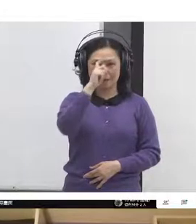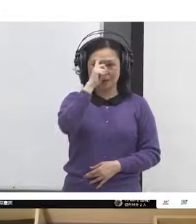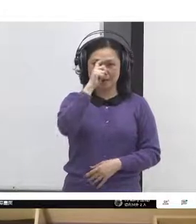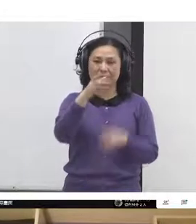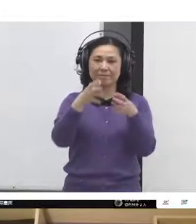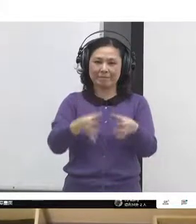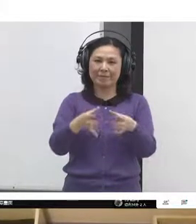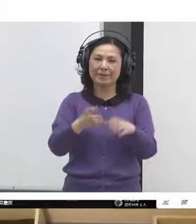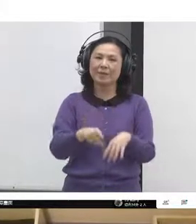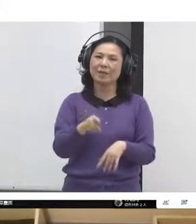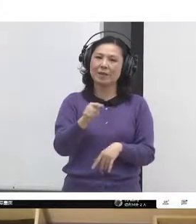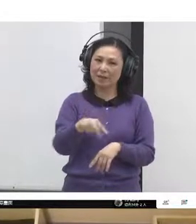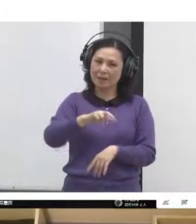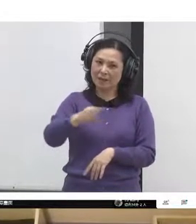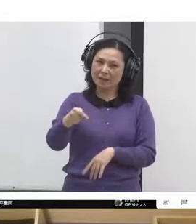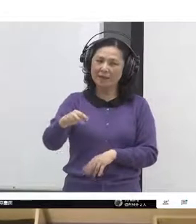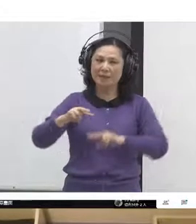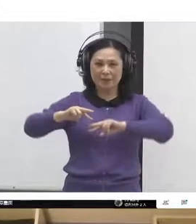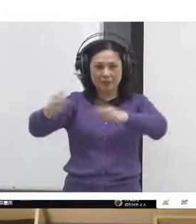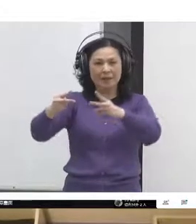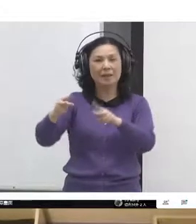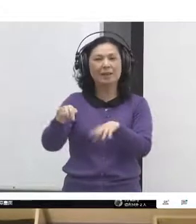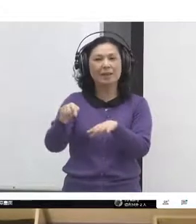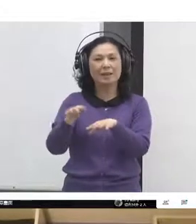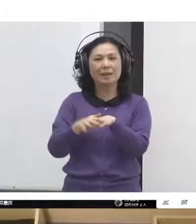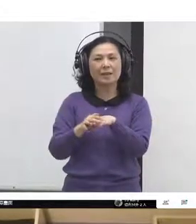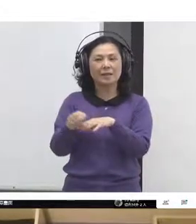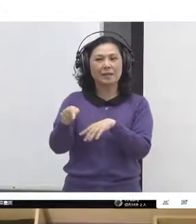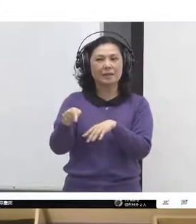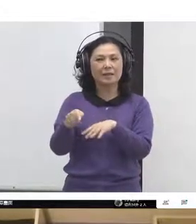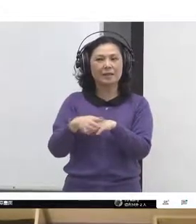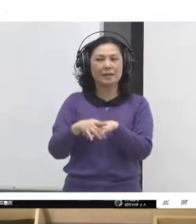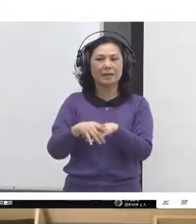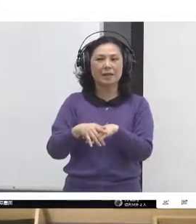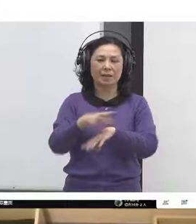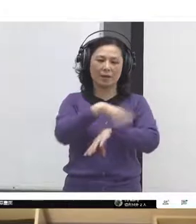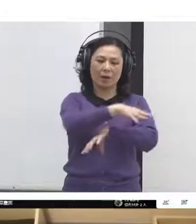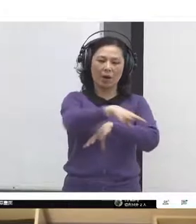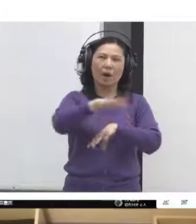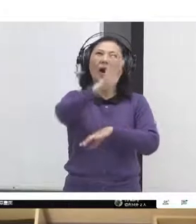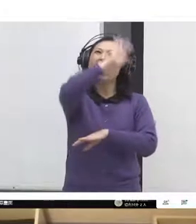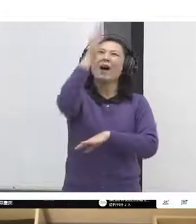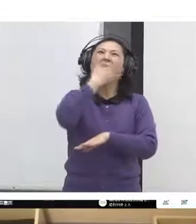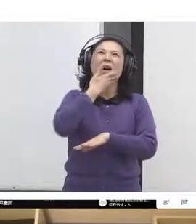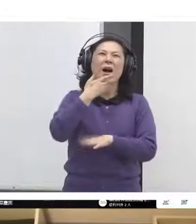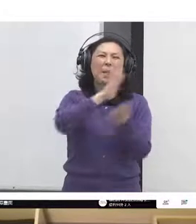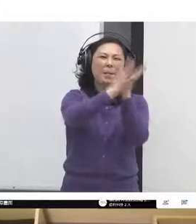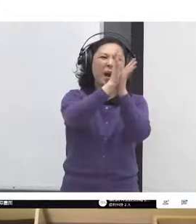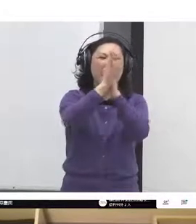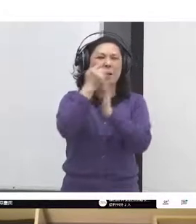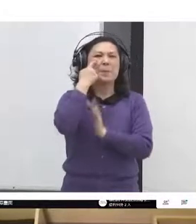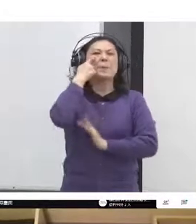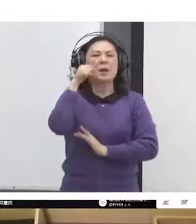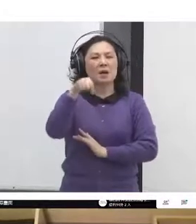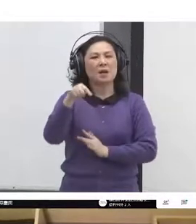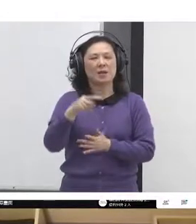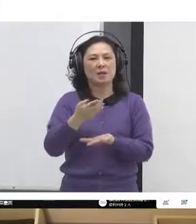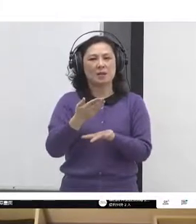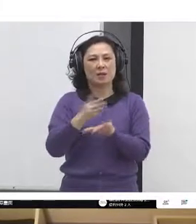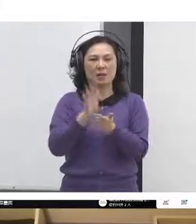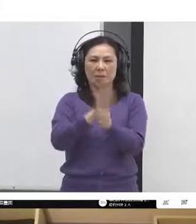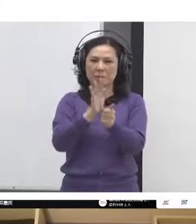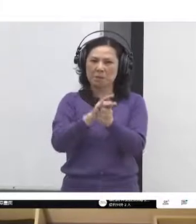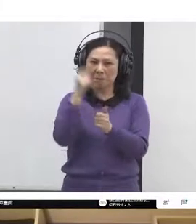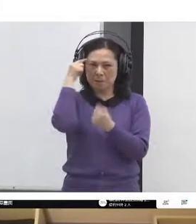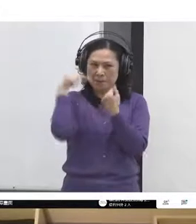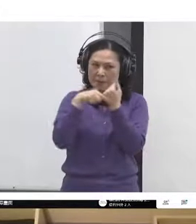climate and ecological emergency. And we have three demands. It's slightly different in different parts of the world, because we international. But in the UK,